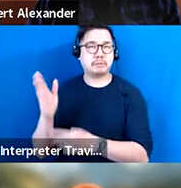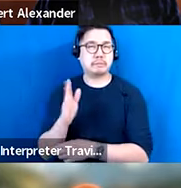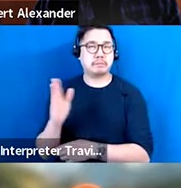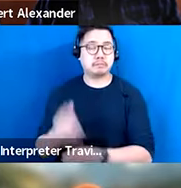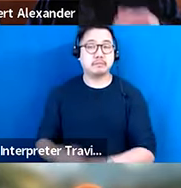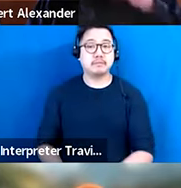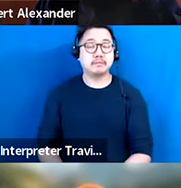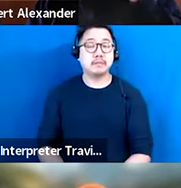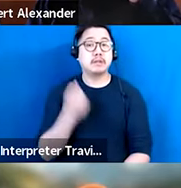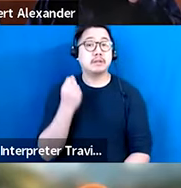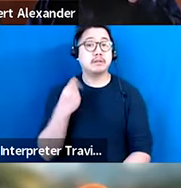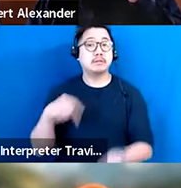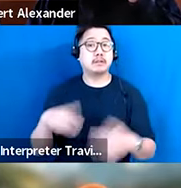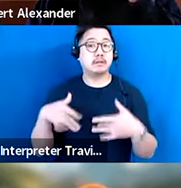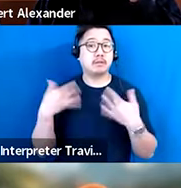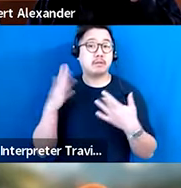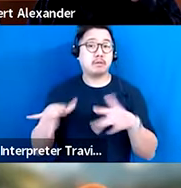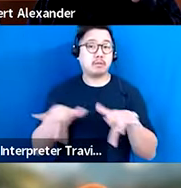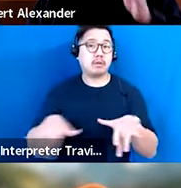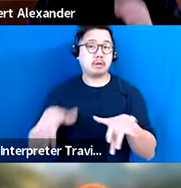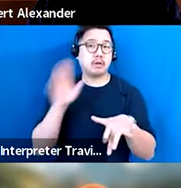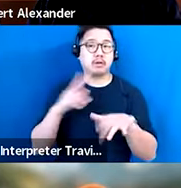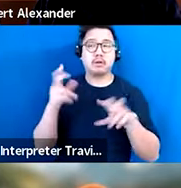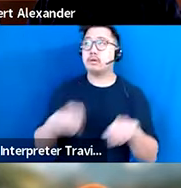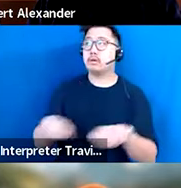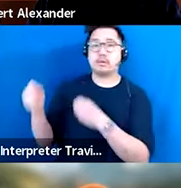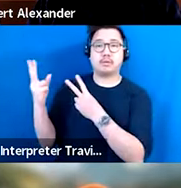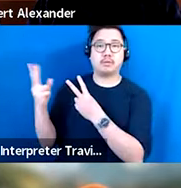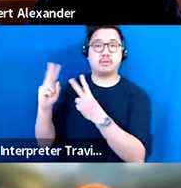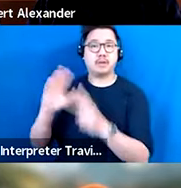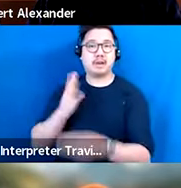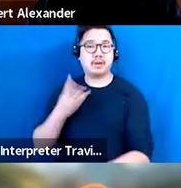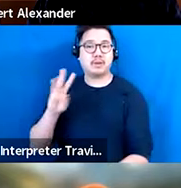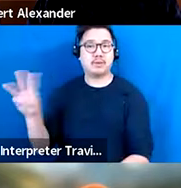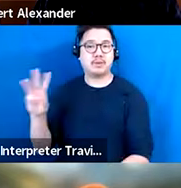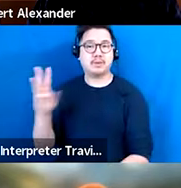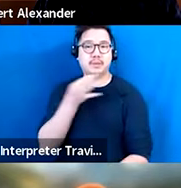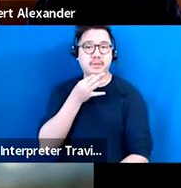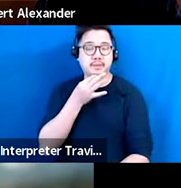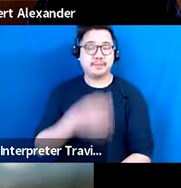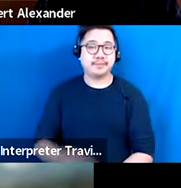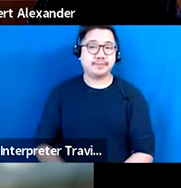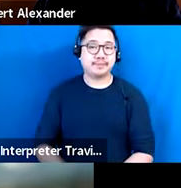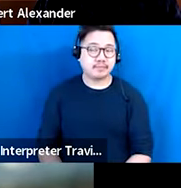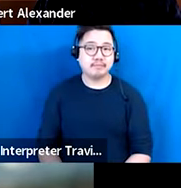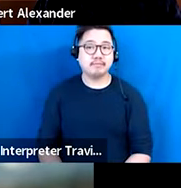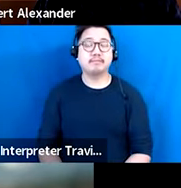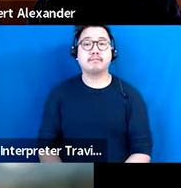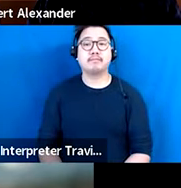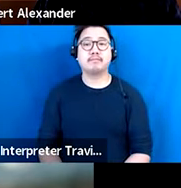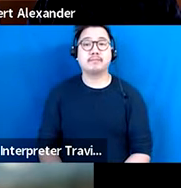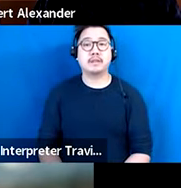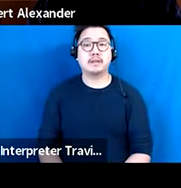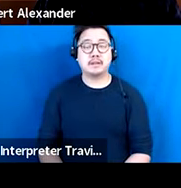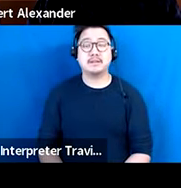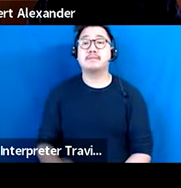This event will be recorded and posted to our website in the coming days. At any point in the program, please use